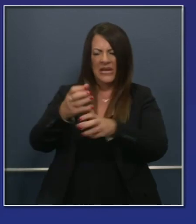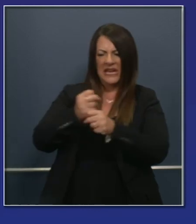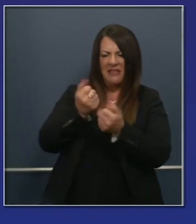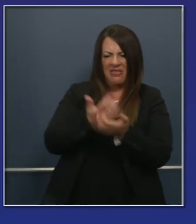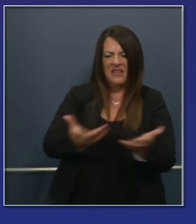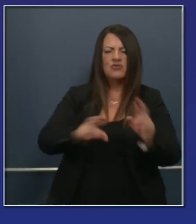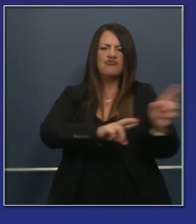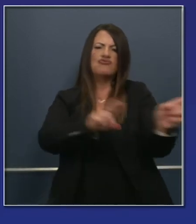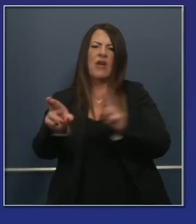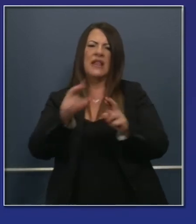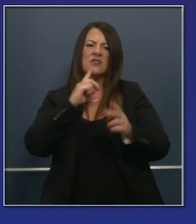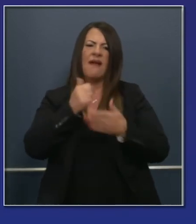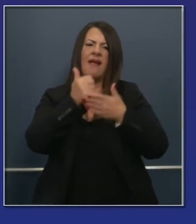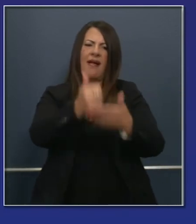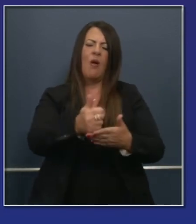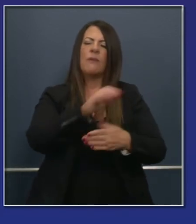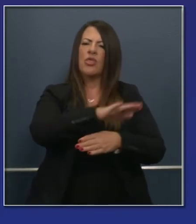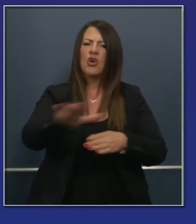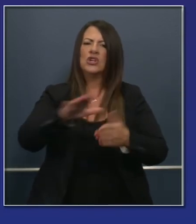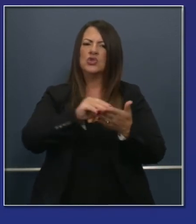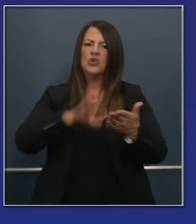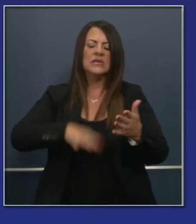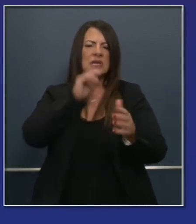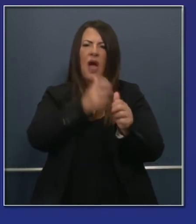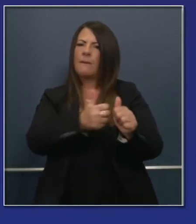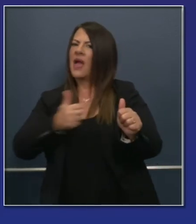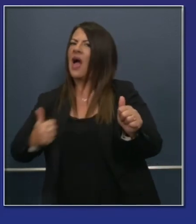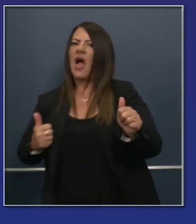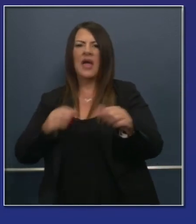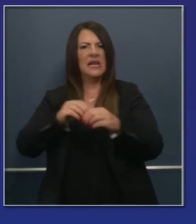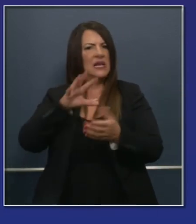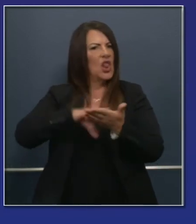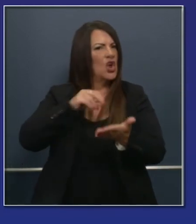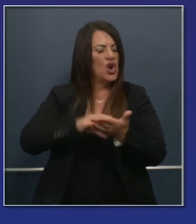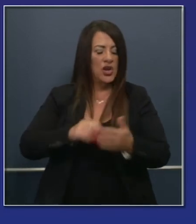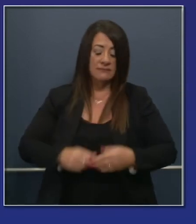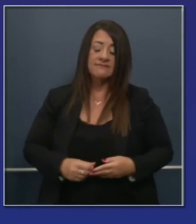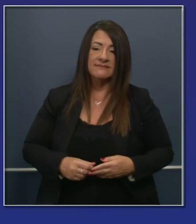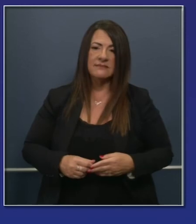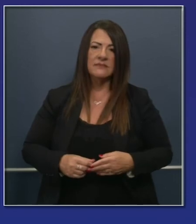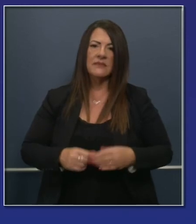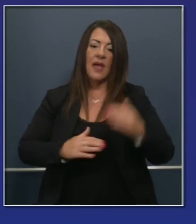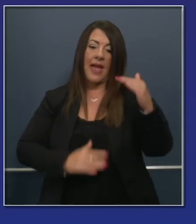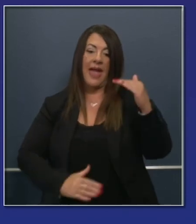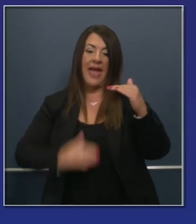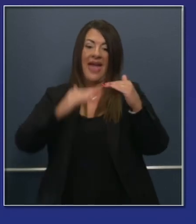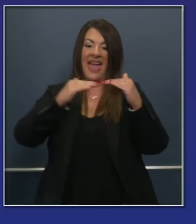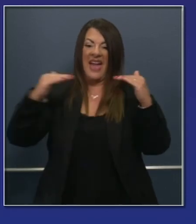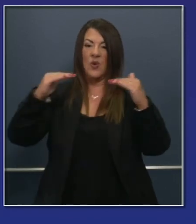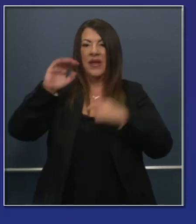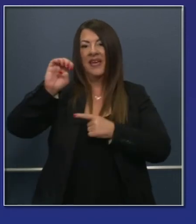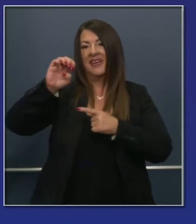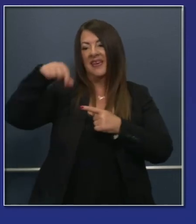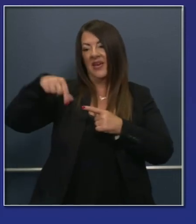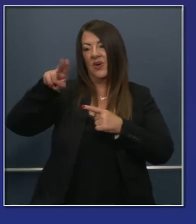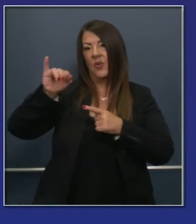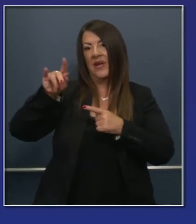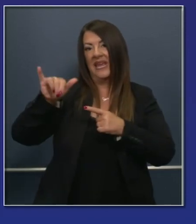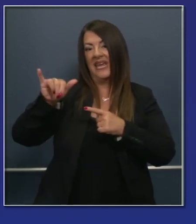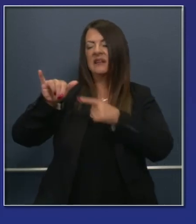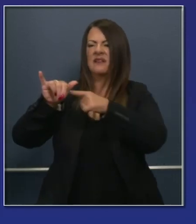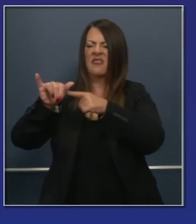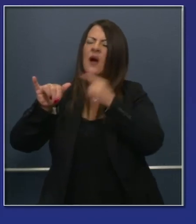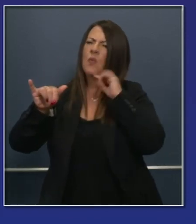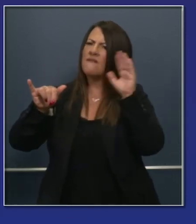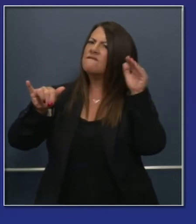of learning loss and equity is the word that we are focused on